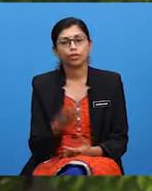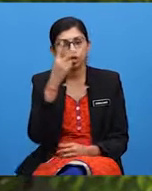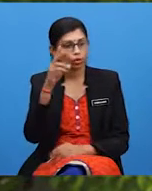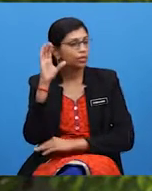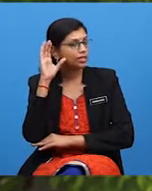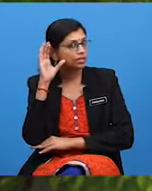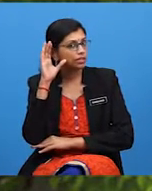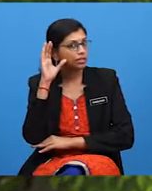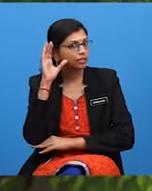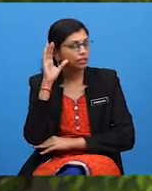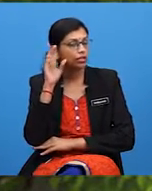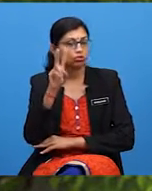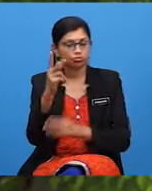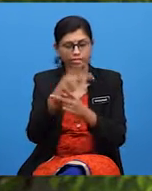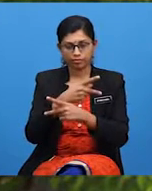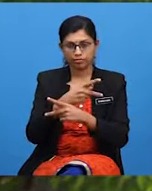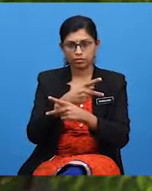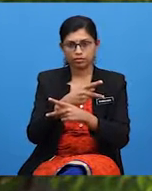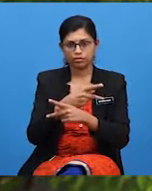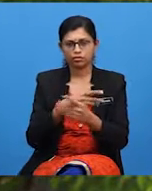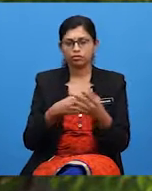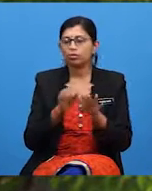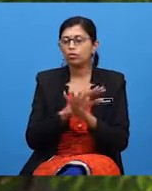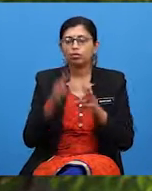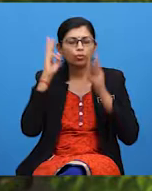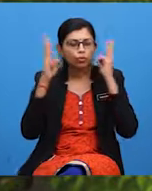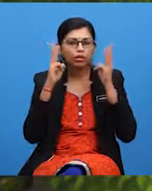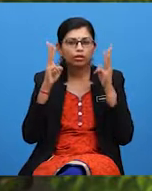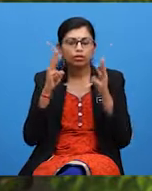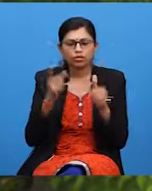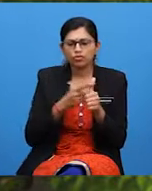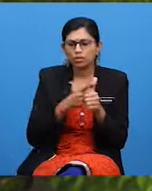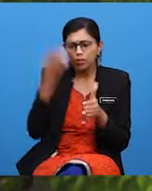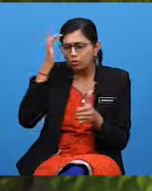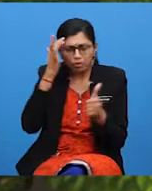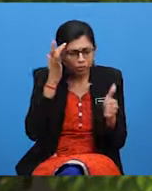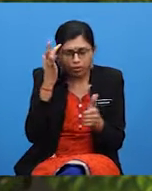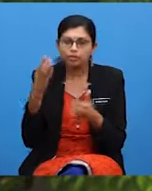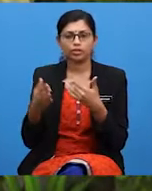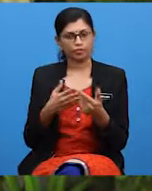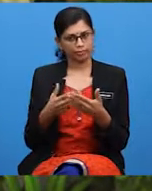So, don't worry if you can't get all the answers for the first time.